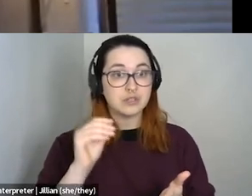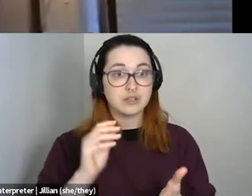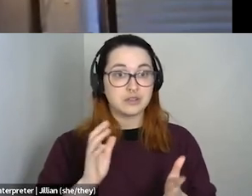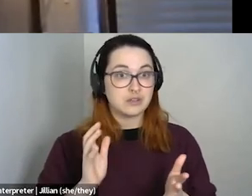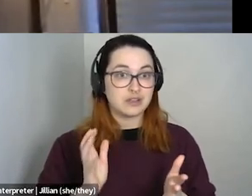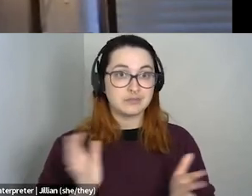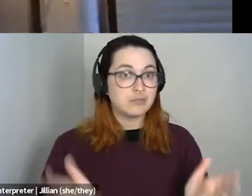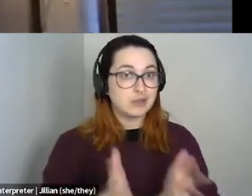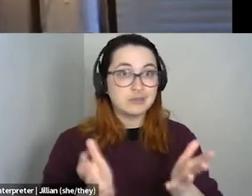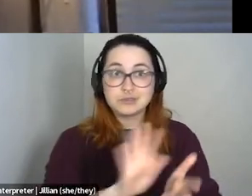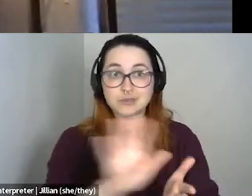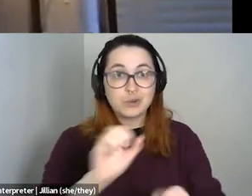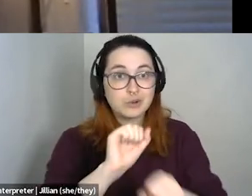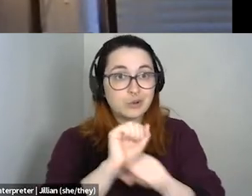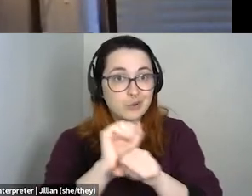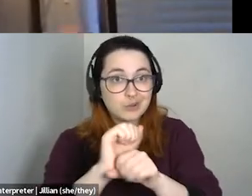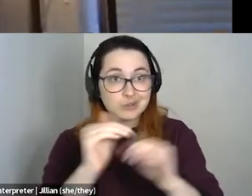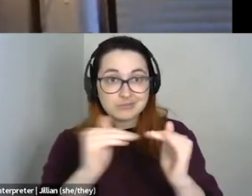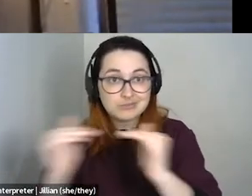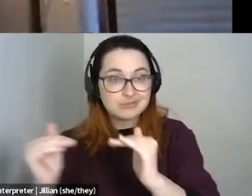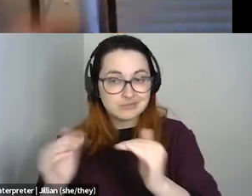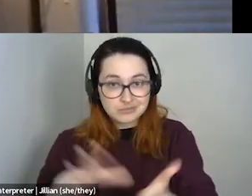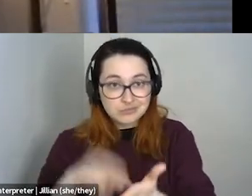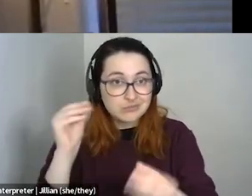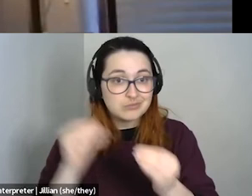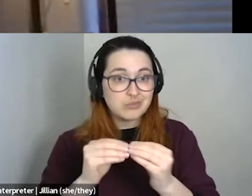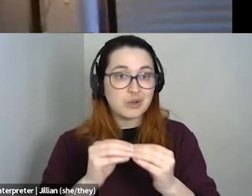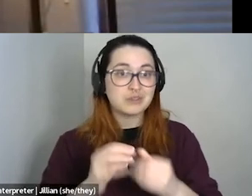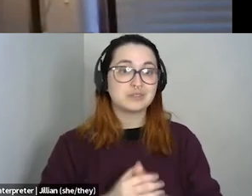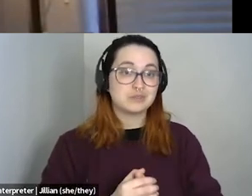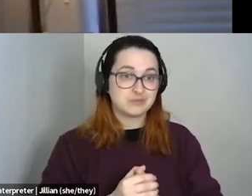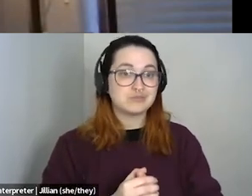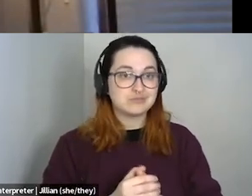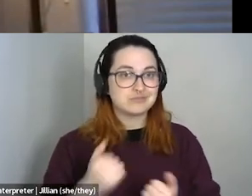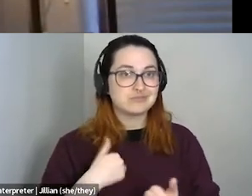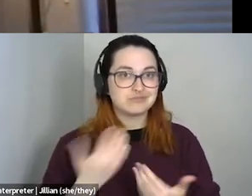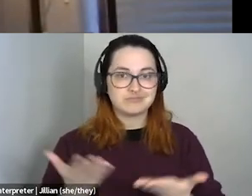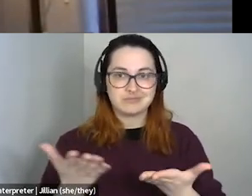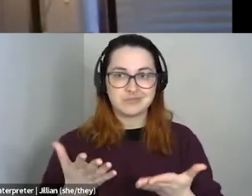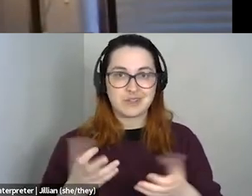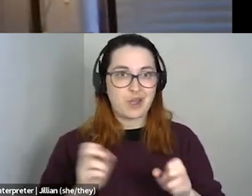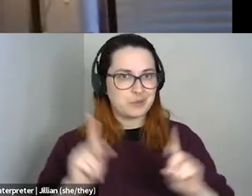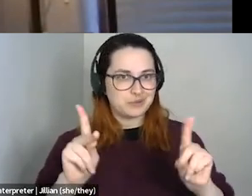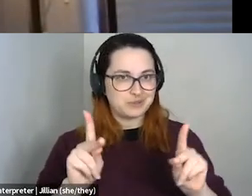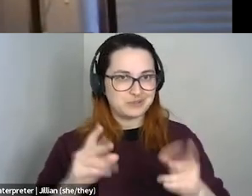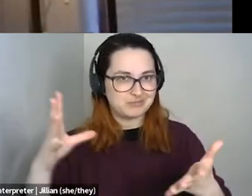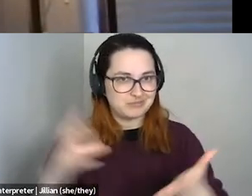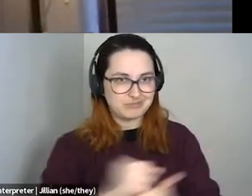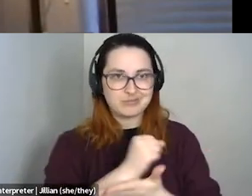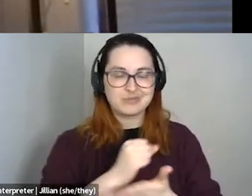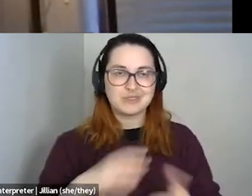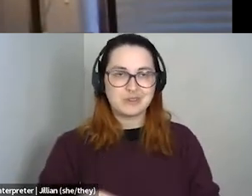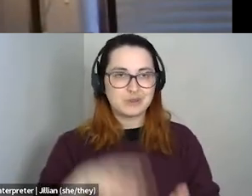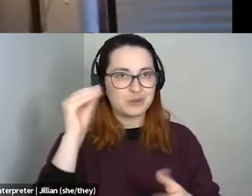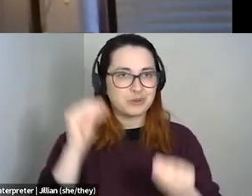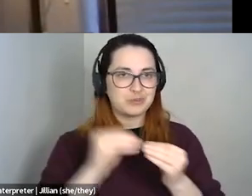like your colleagues to learn about it. So yeah, I would just suggest to take every opportunity you can to learn about 2SLGBTQ